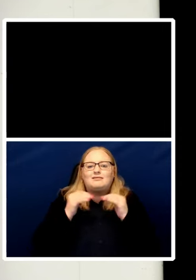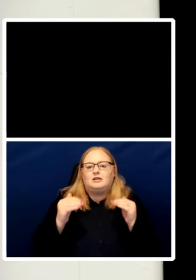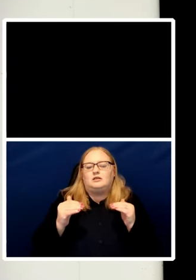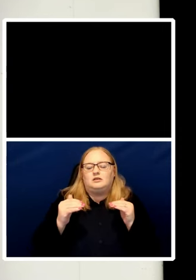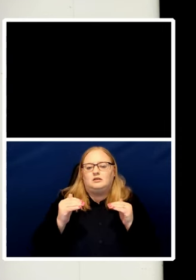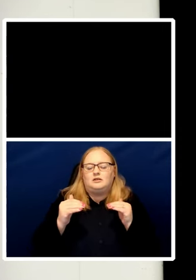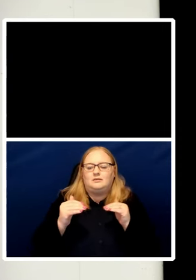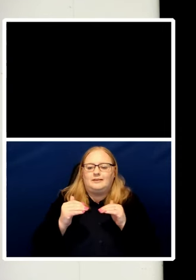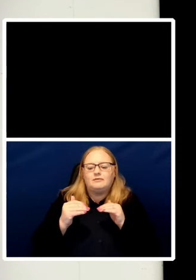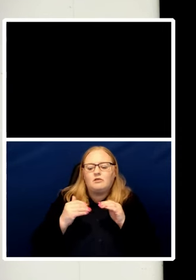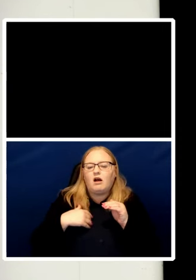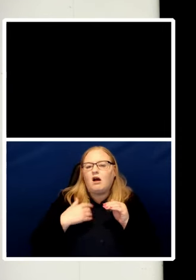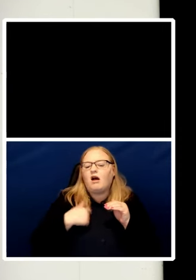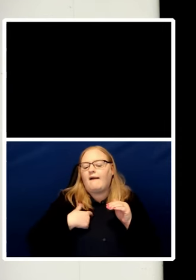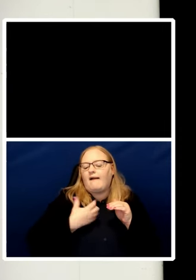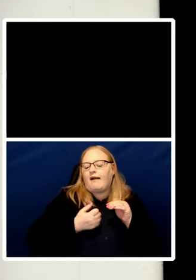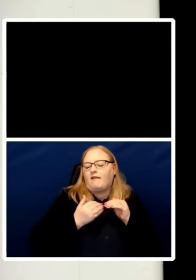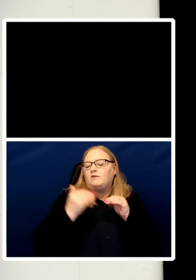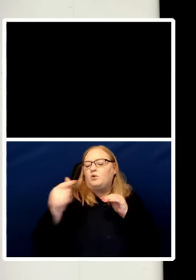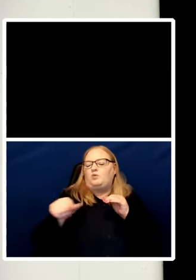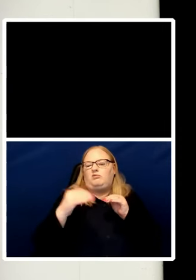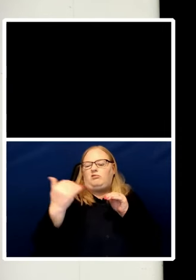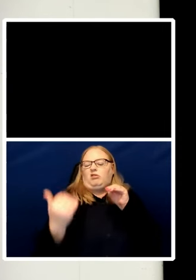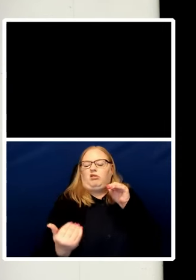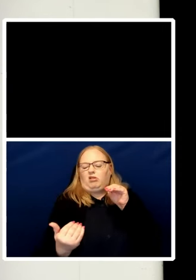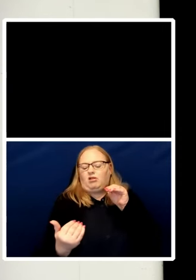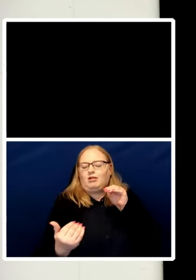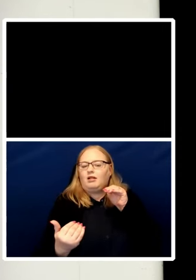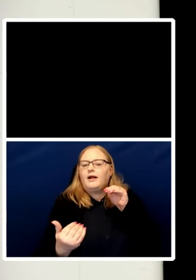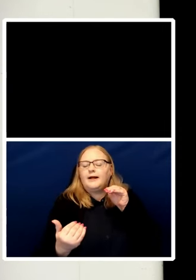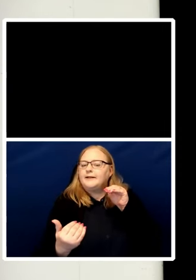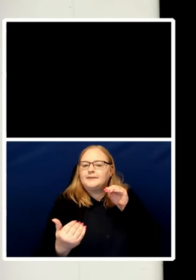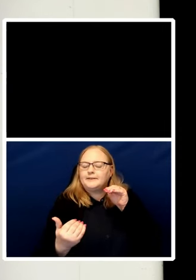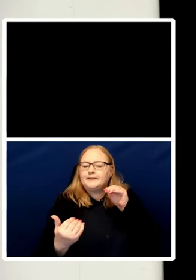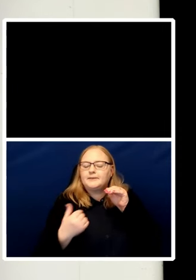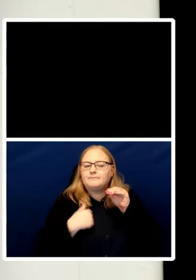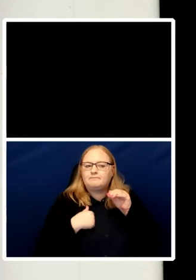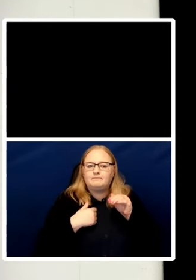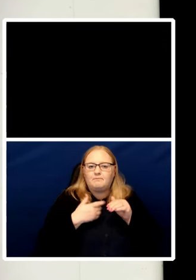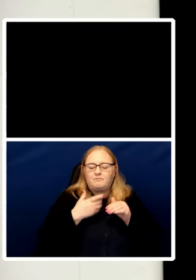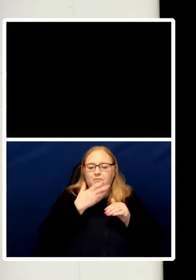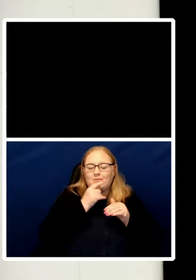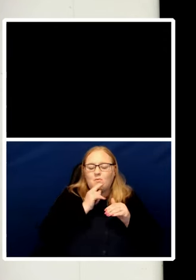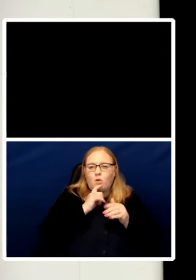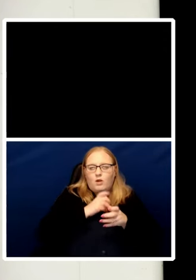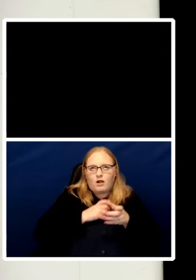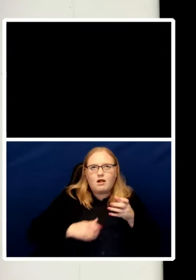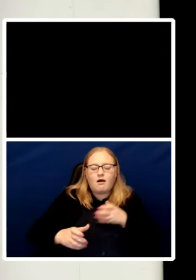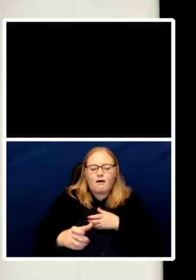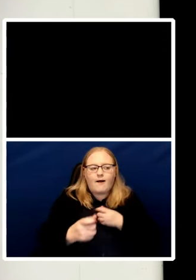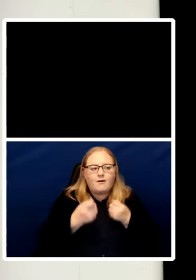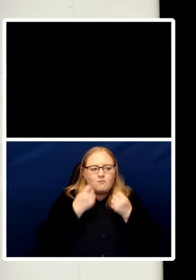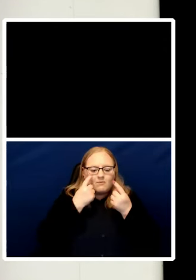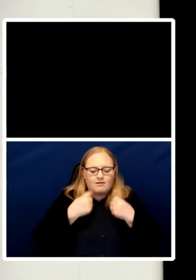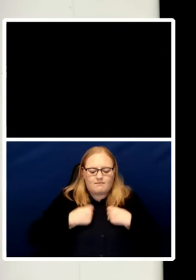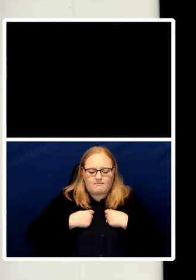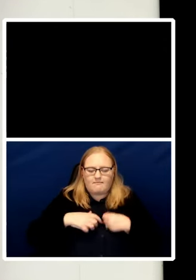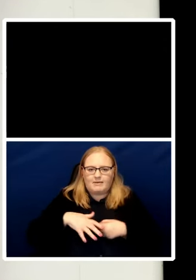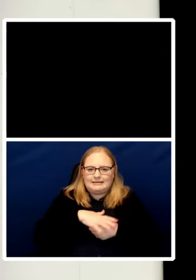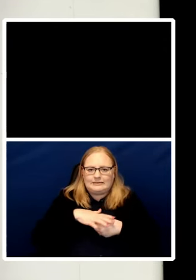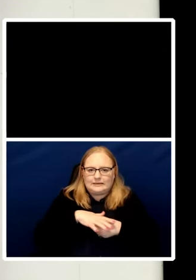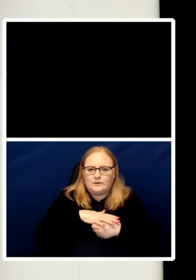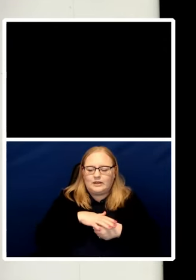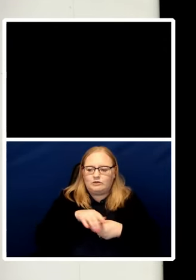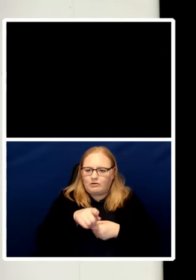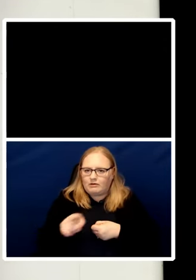an understanding of the impossibility of their position that's relevant to today which is